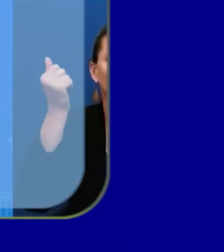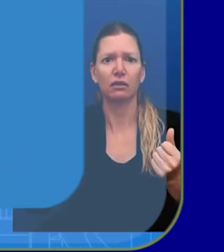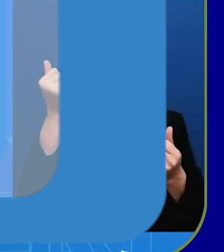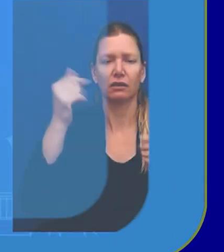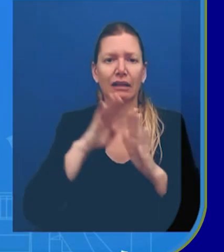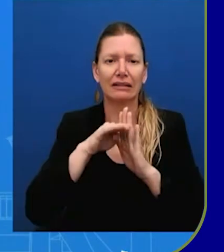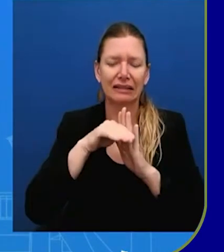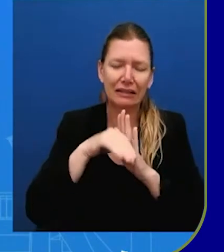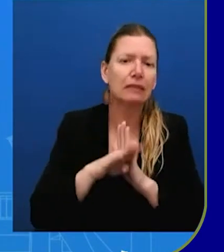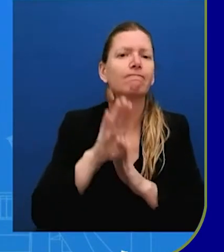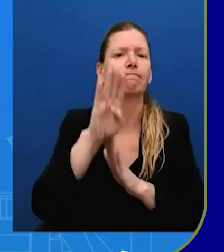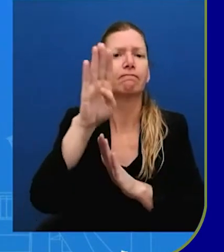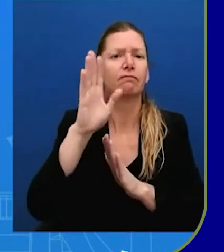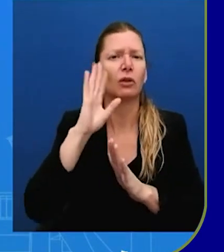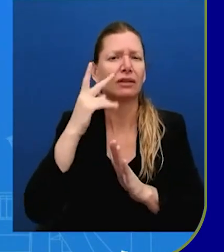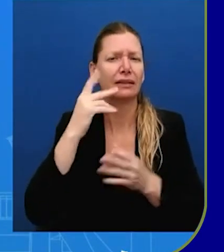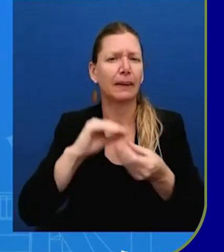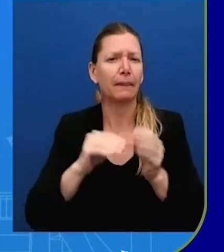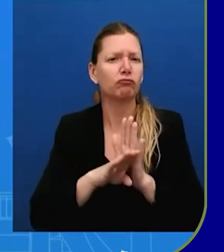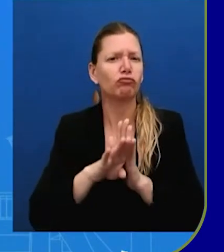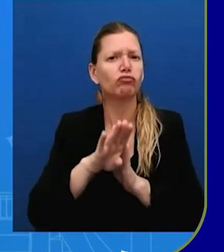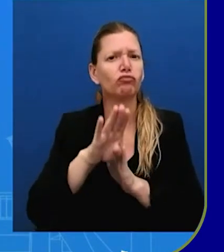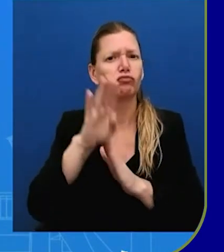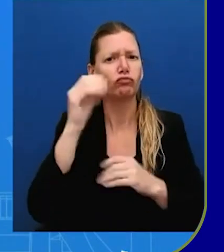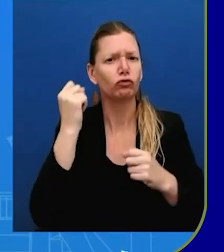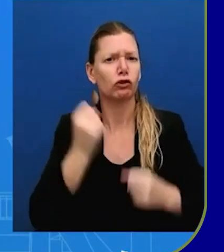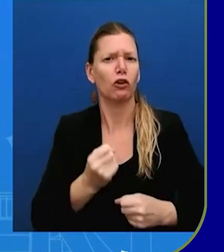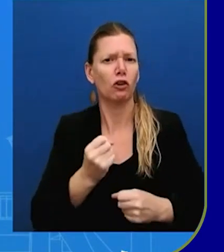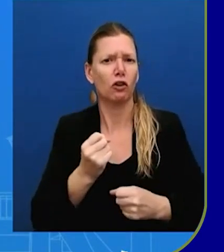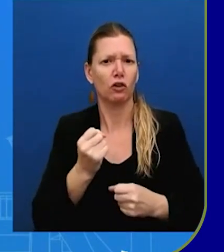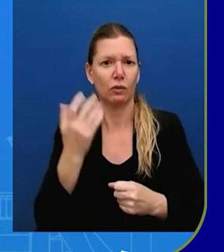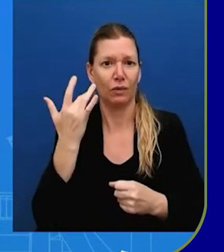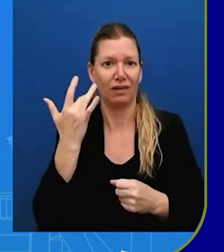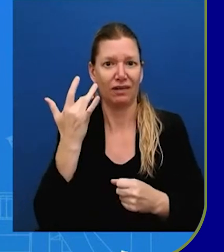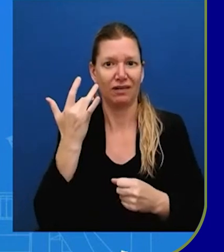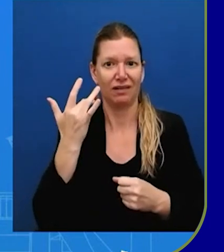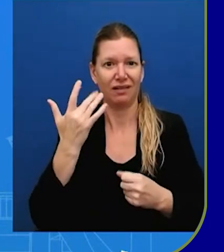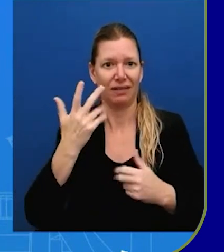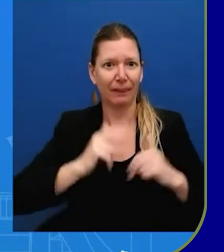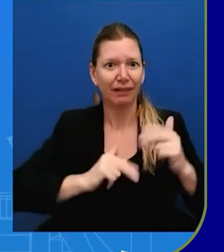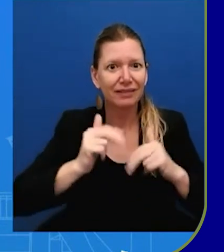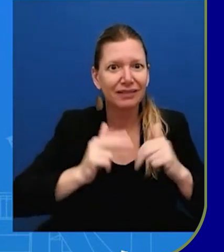Strong pretty rapidly because of all that rebuilding activity that we are committed to.